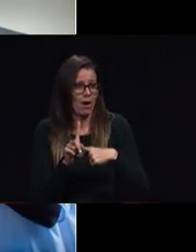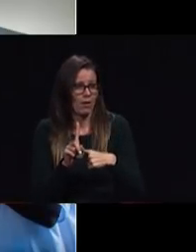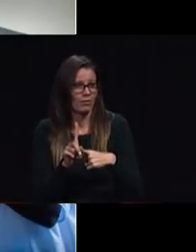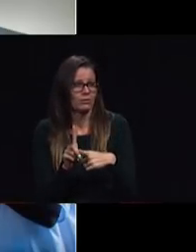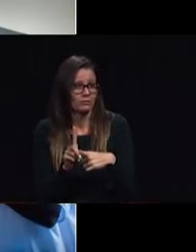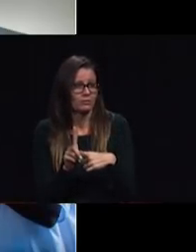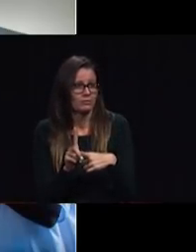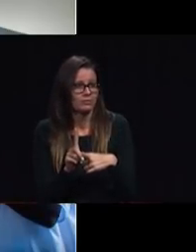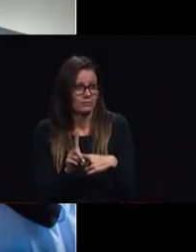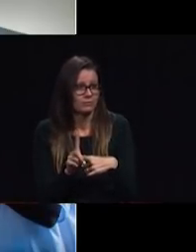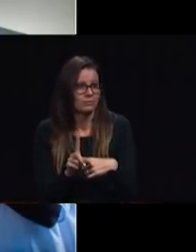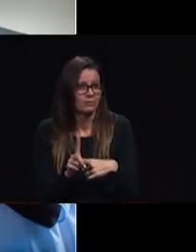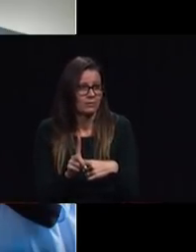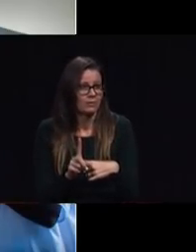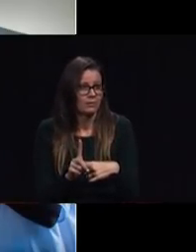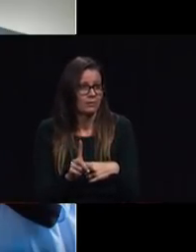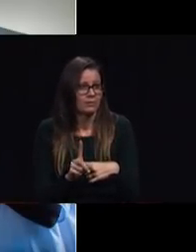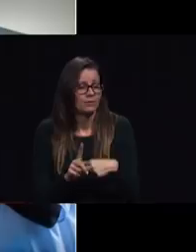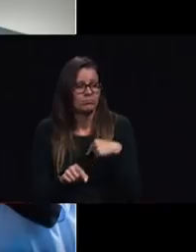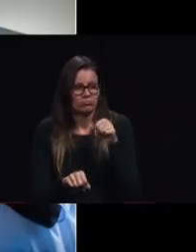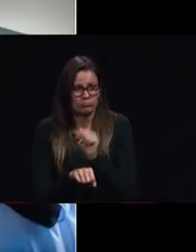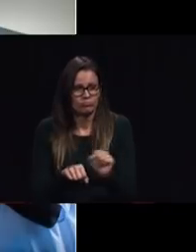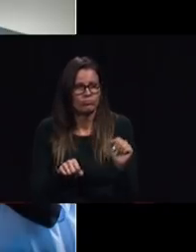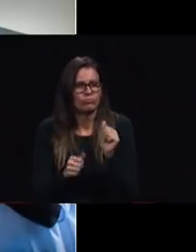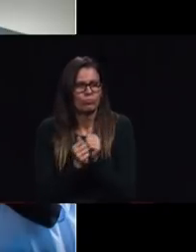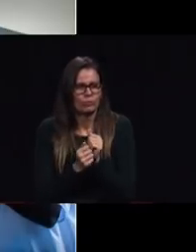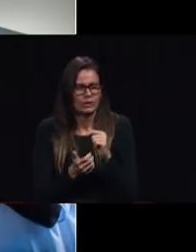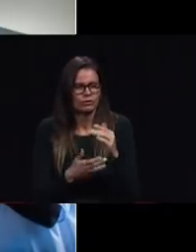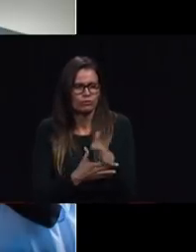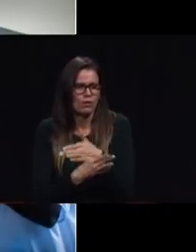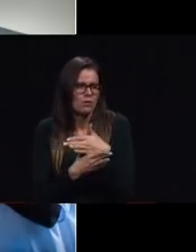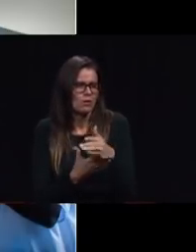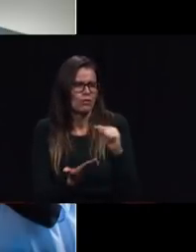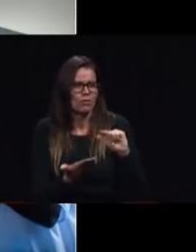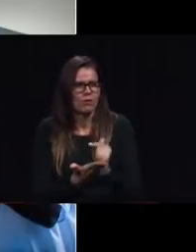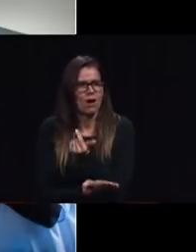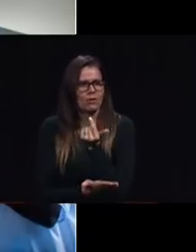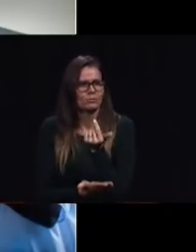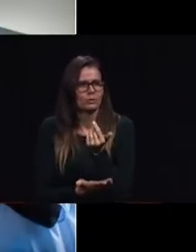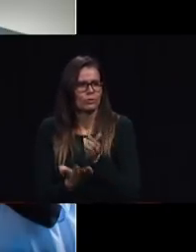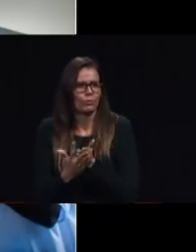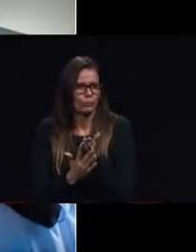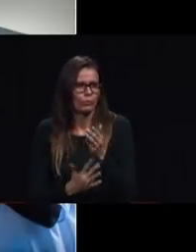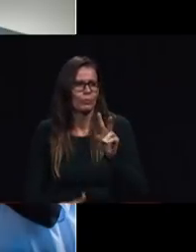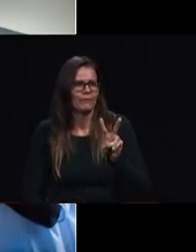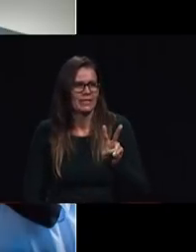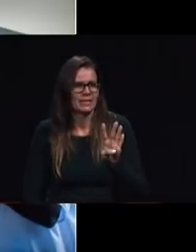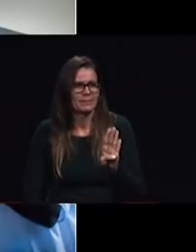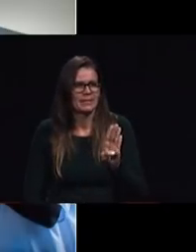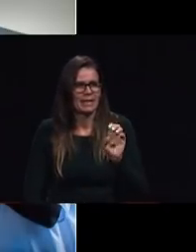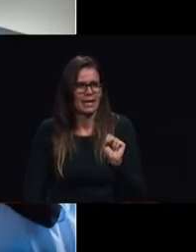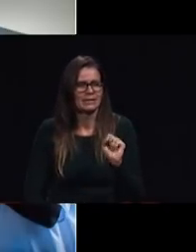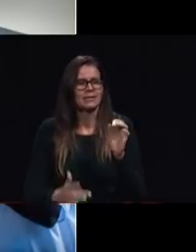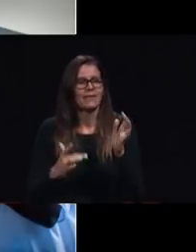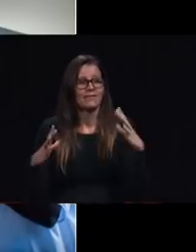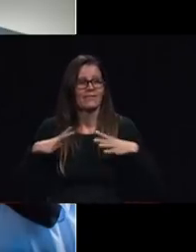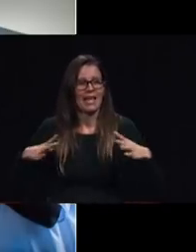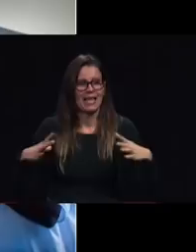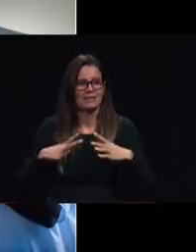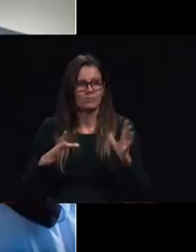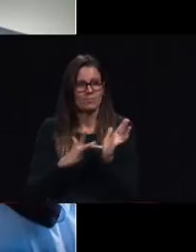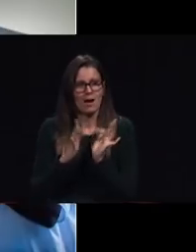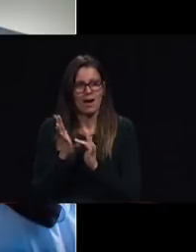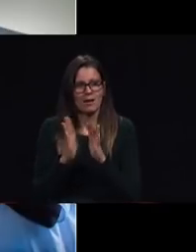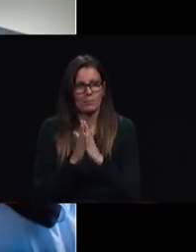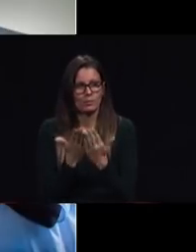teaching the fundamental belief reaching out to kids there to vacation bible school and notice on August 26 which